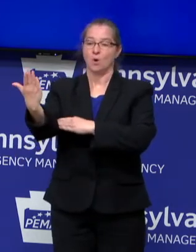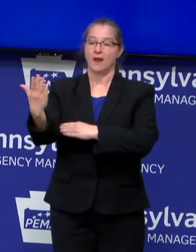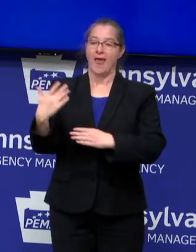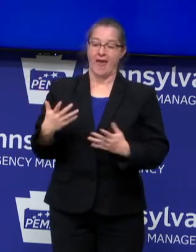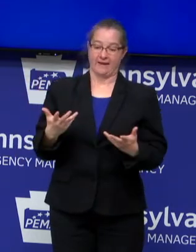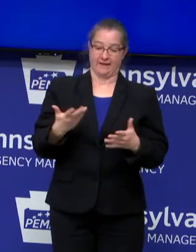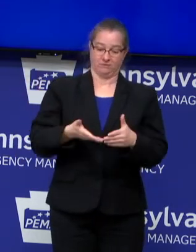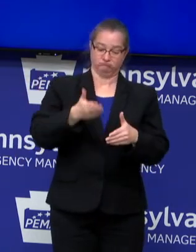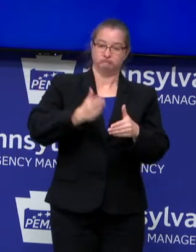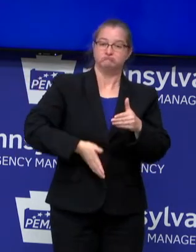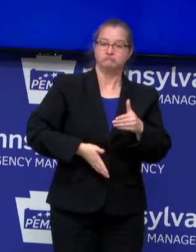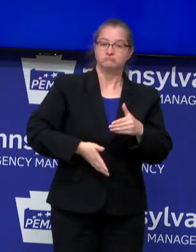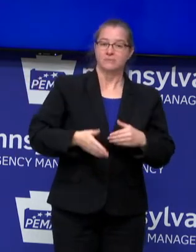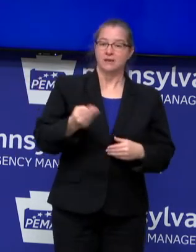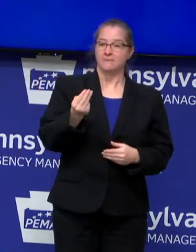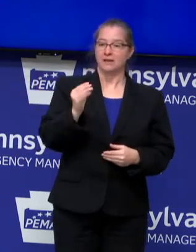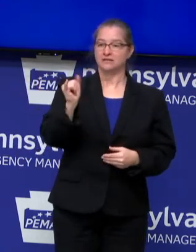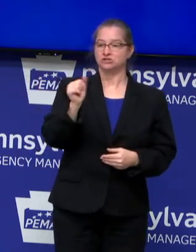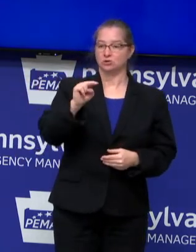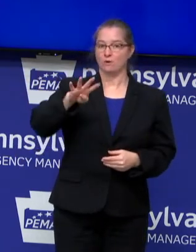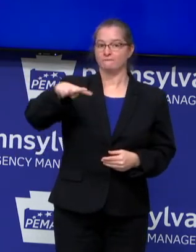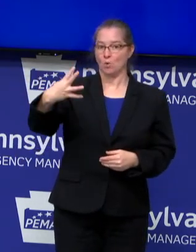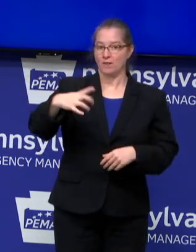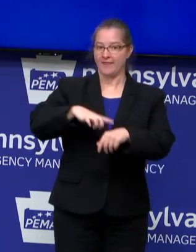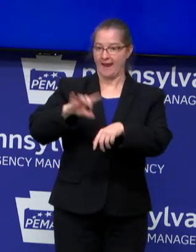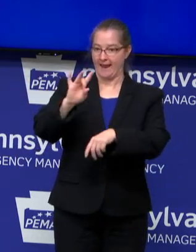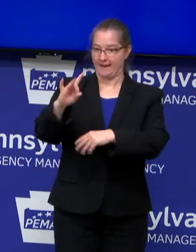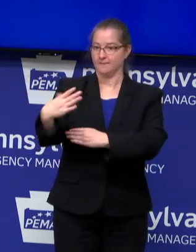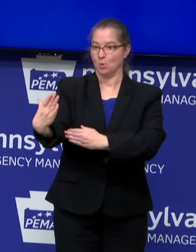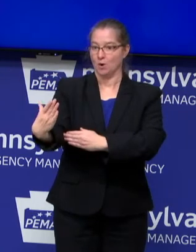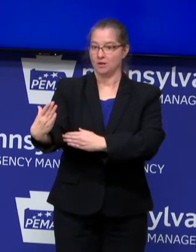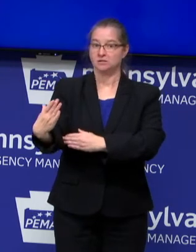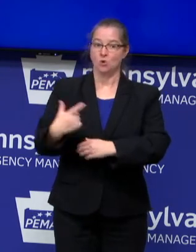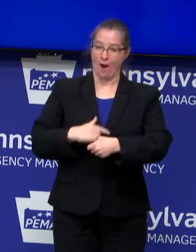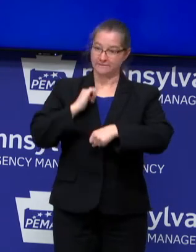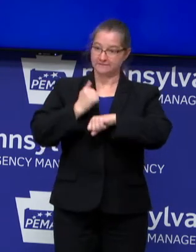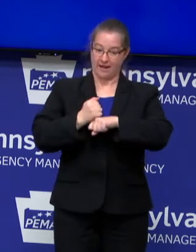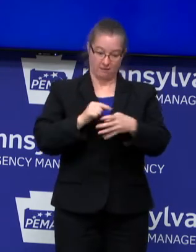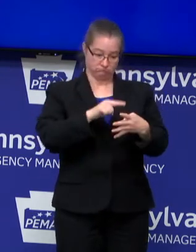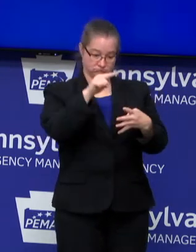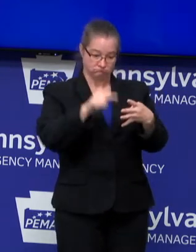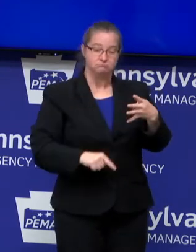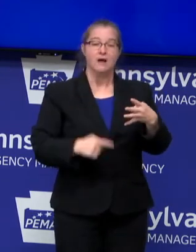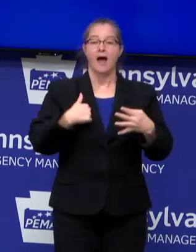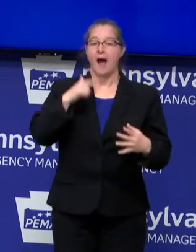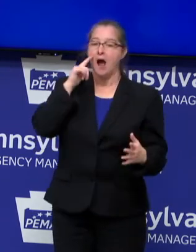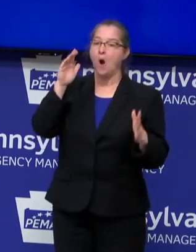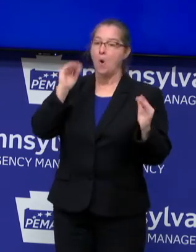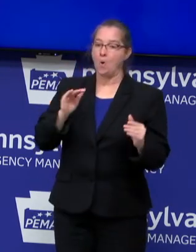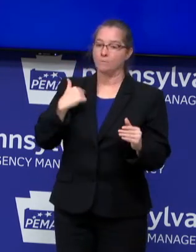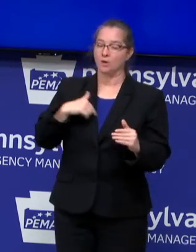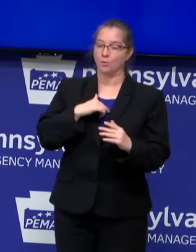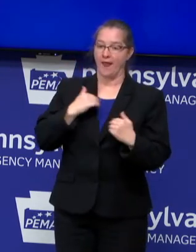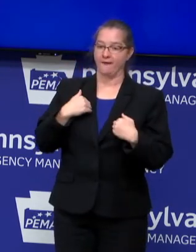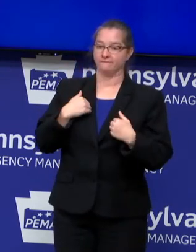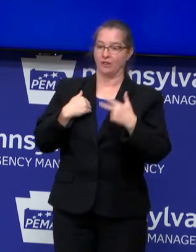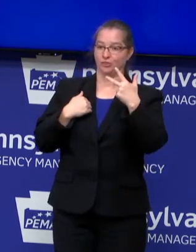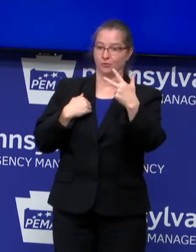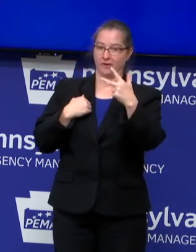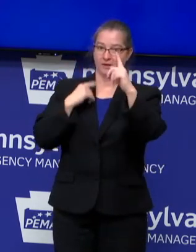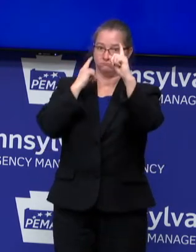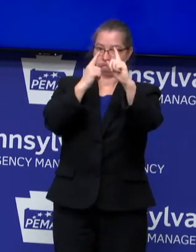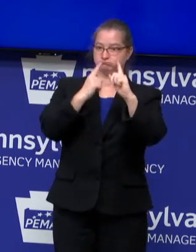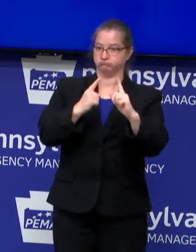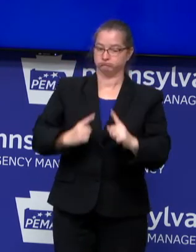January 4th at 8 a.m. With these measures in place, I hope that we accomplish three goals. First,